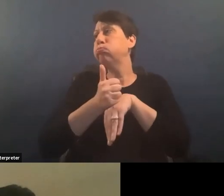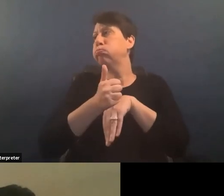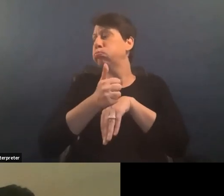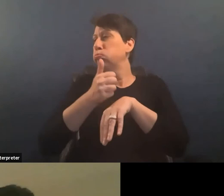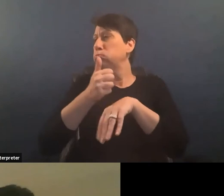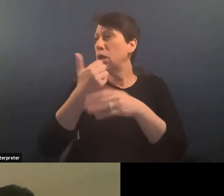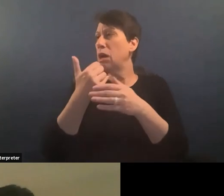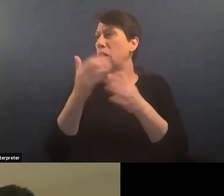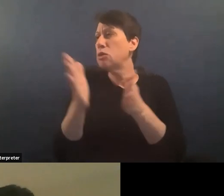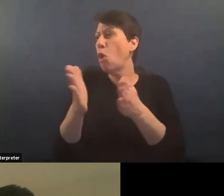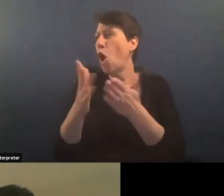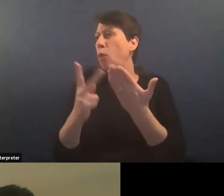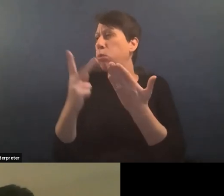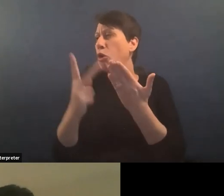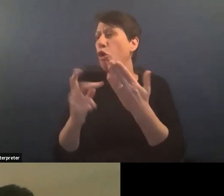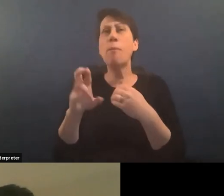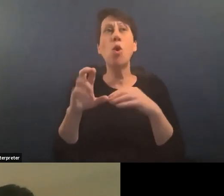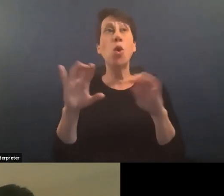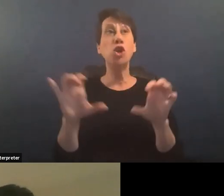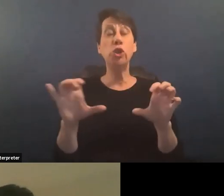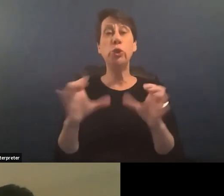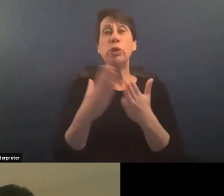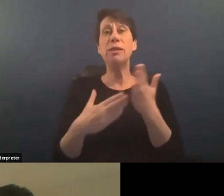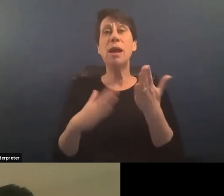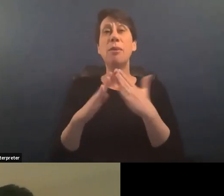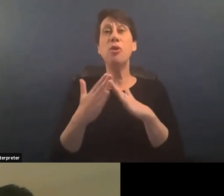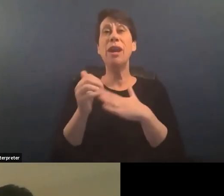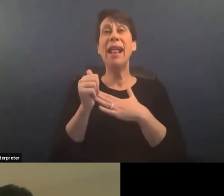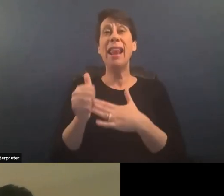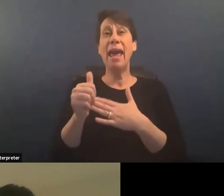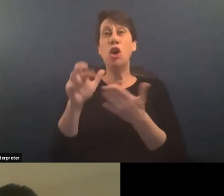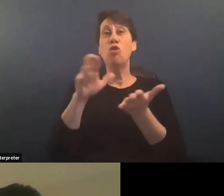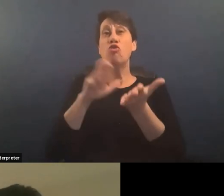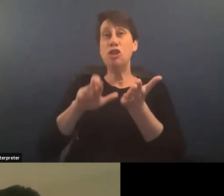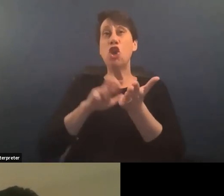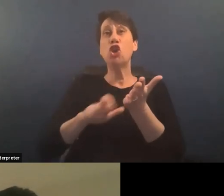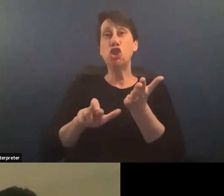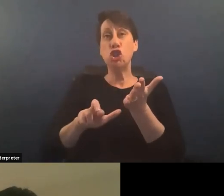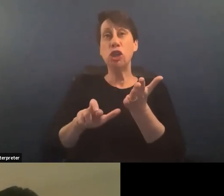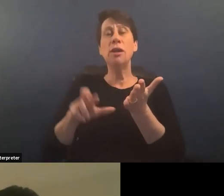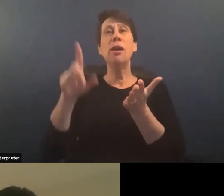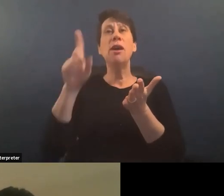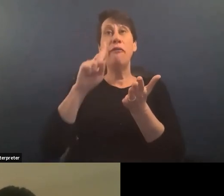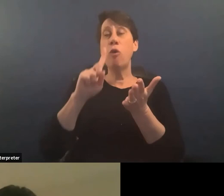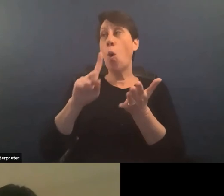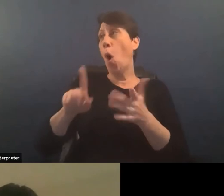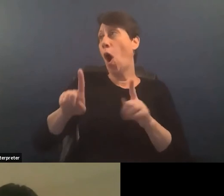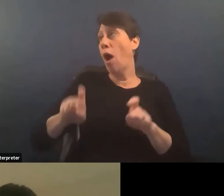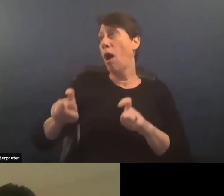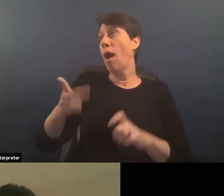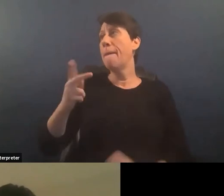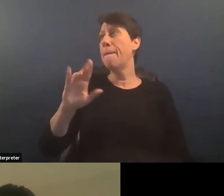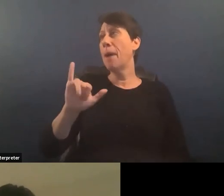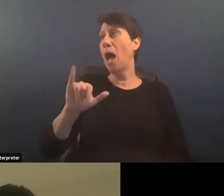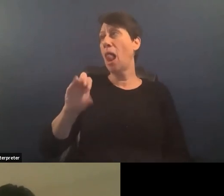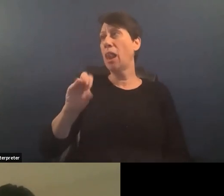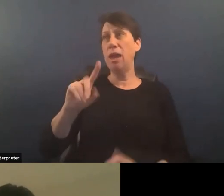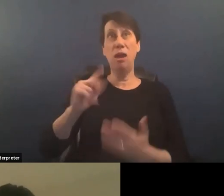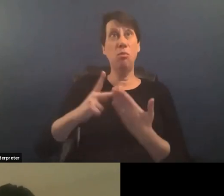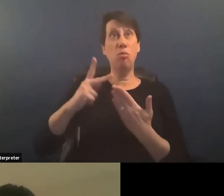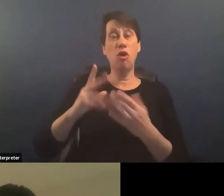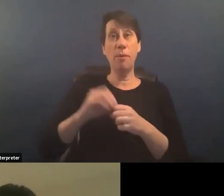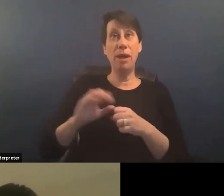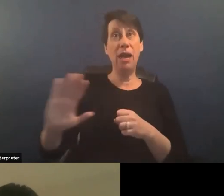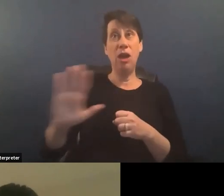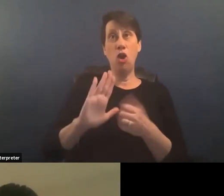or even do some like um community level research um for a pilot program in your community um the pots